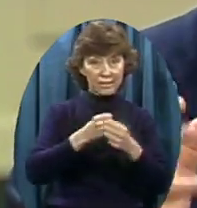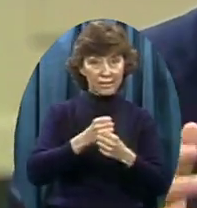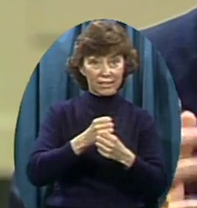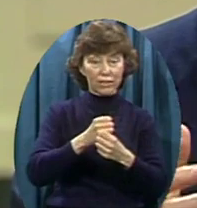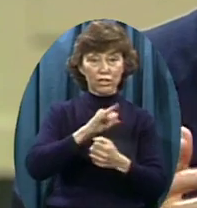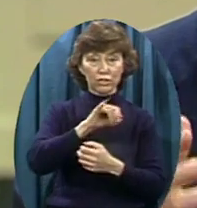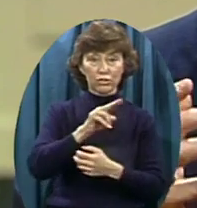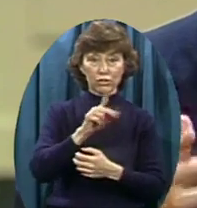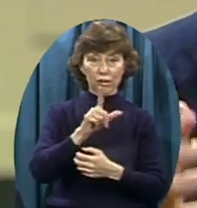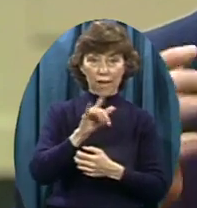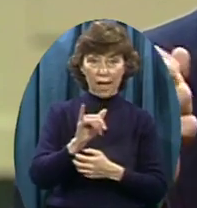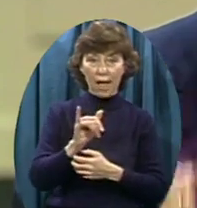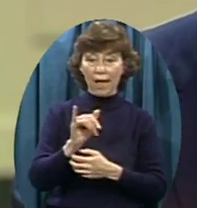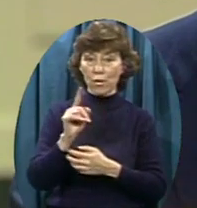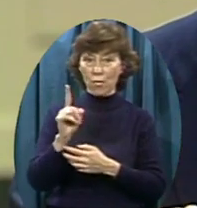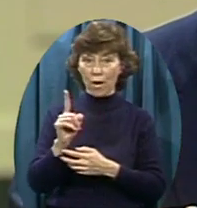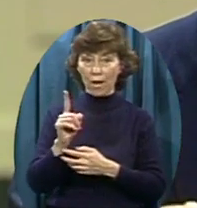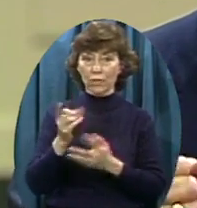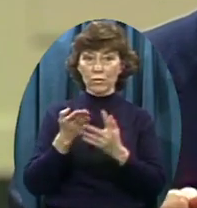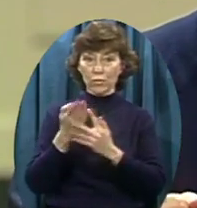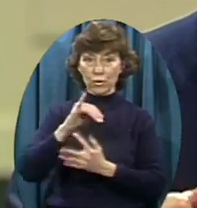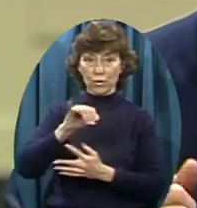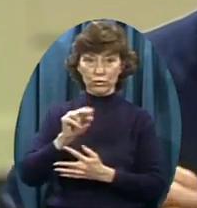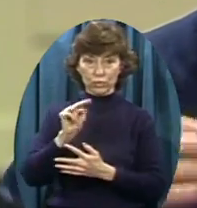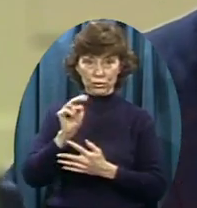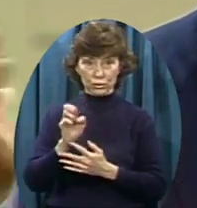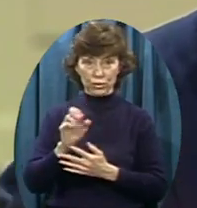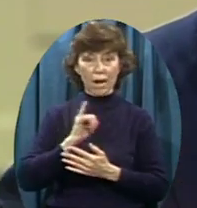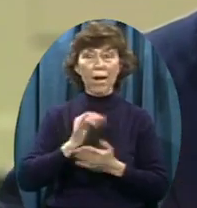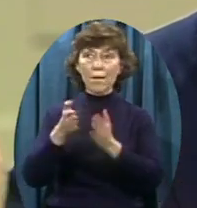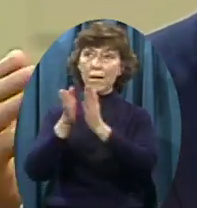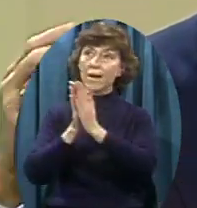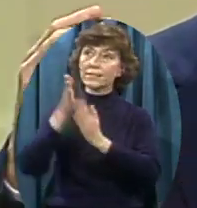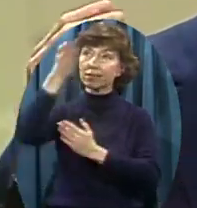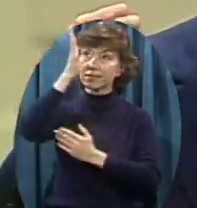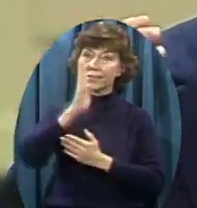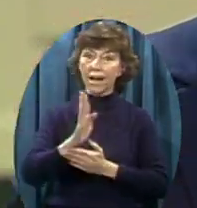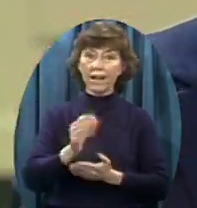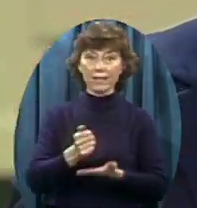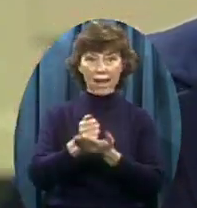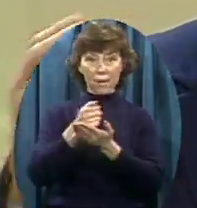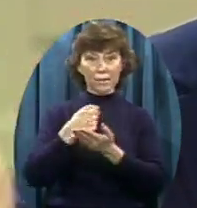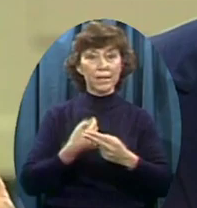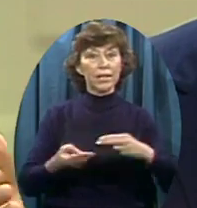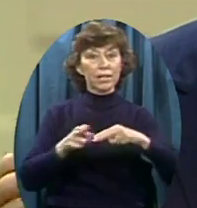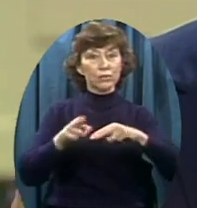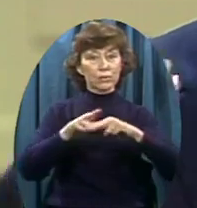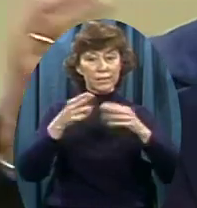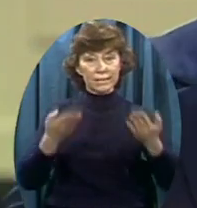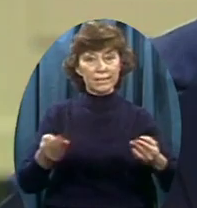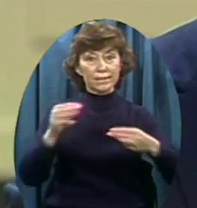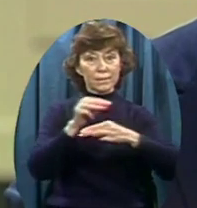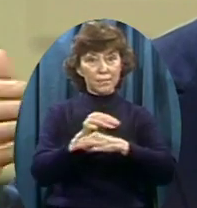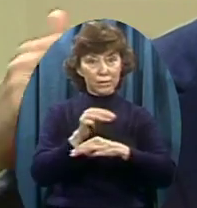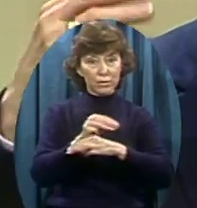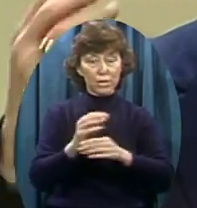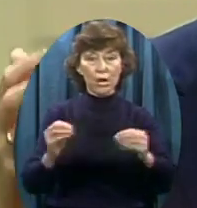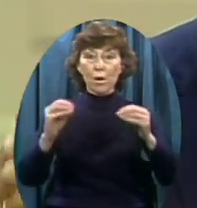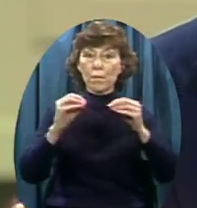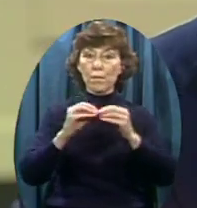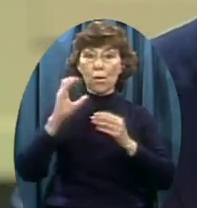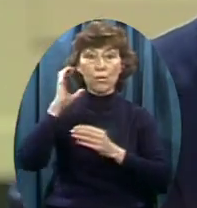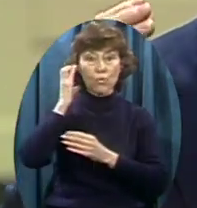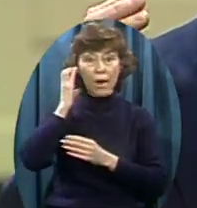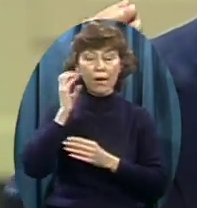To help me Double this ministry This year Immediately Double it More souls saved More television More radio More world missions More